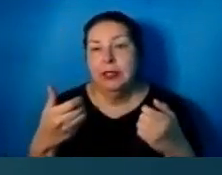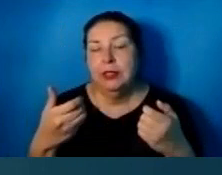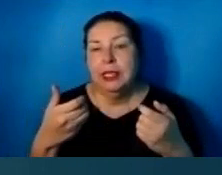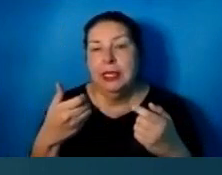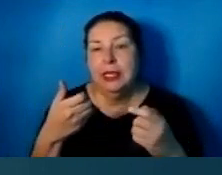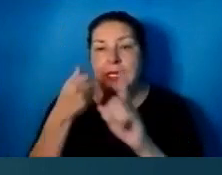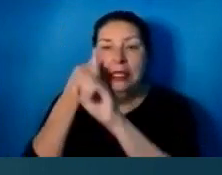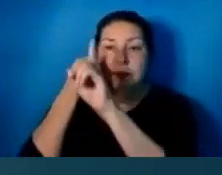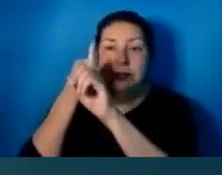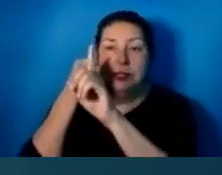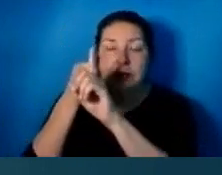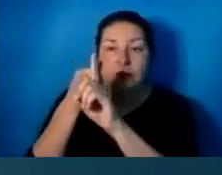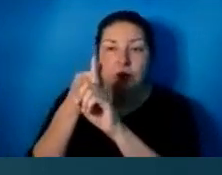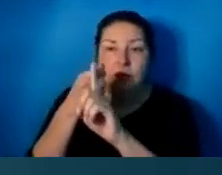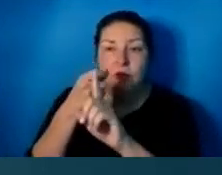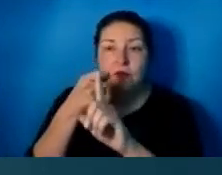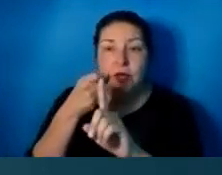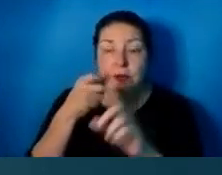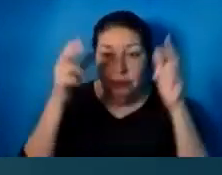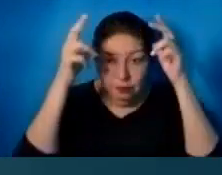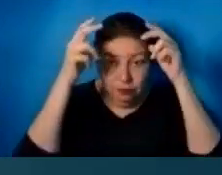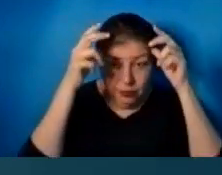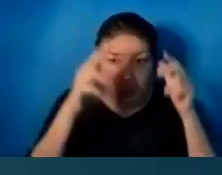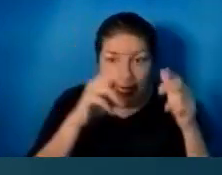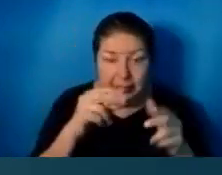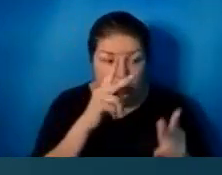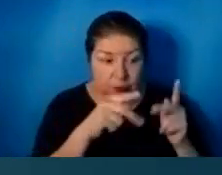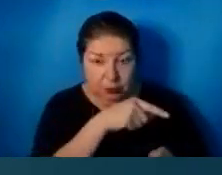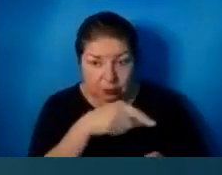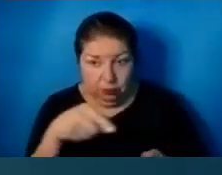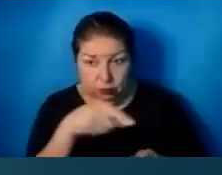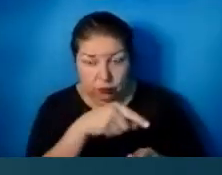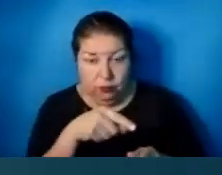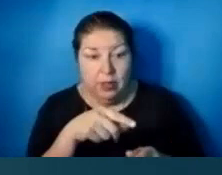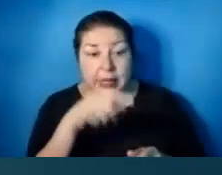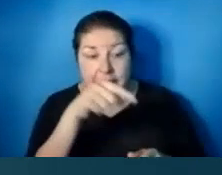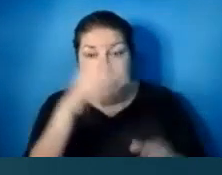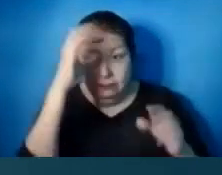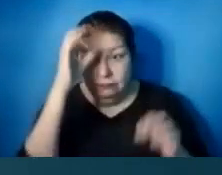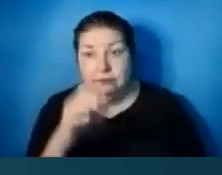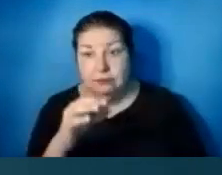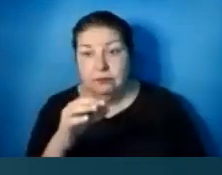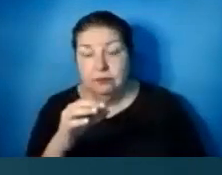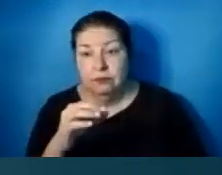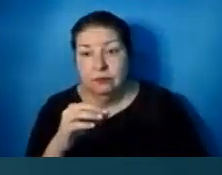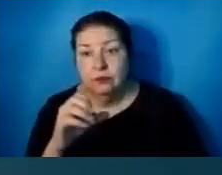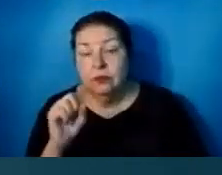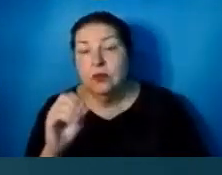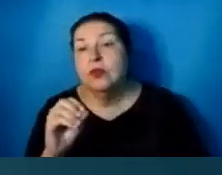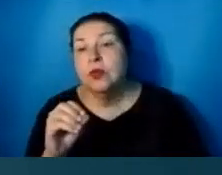from Satan and these people who have chosen this. And so